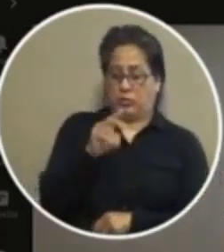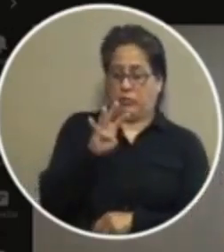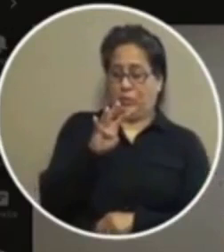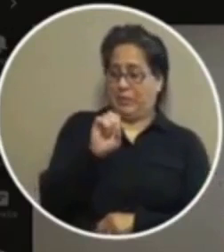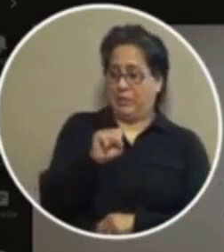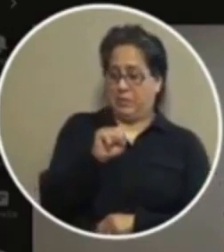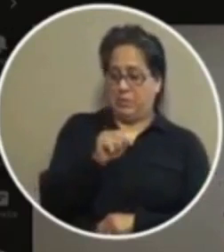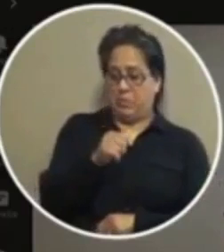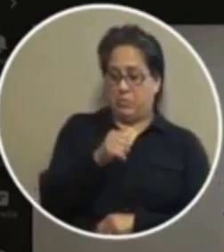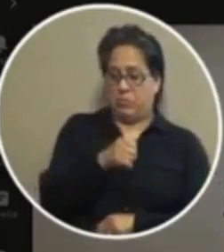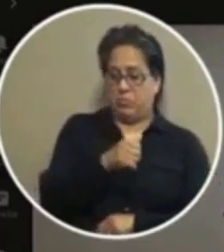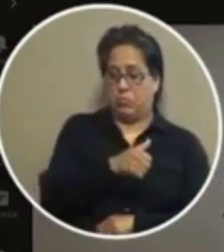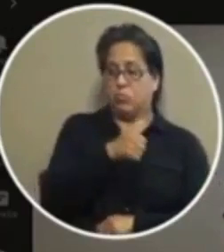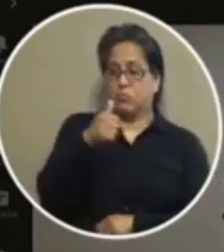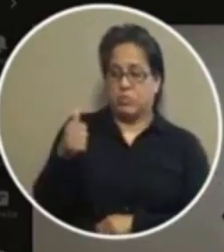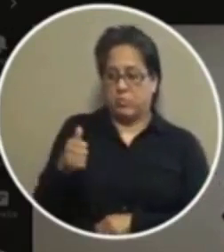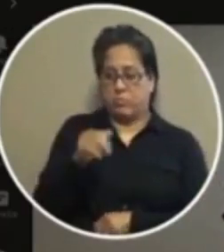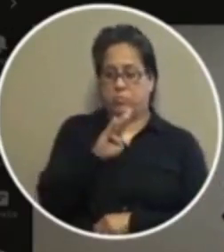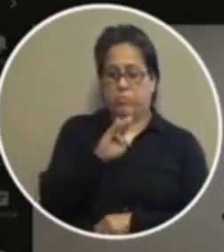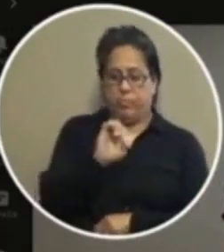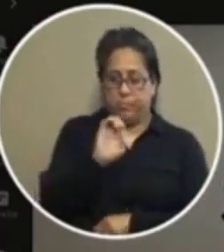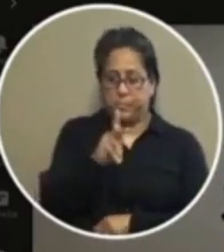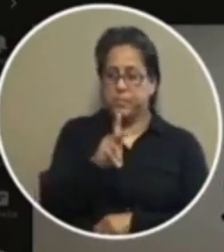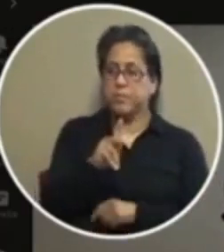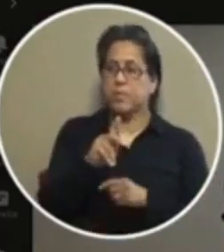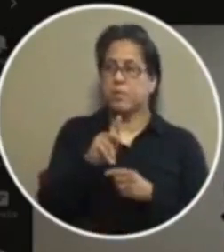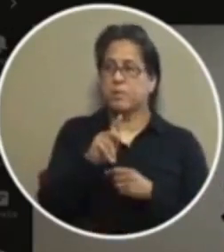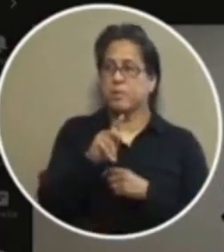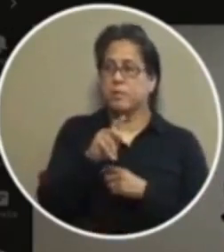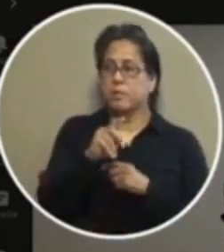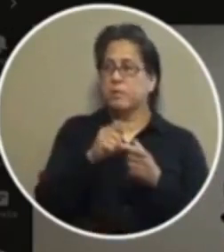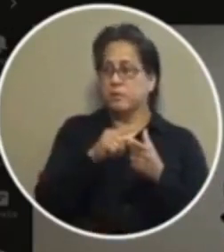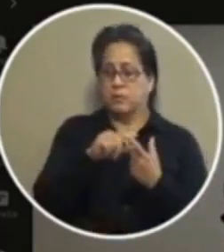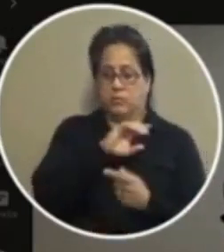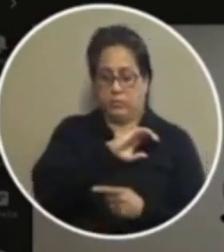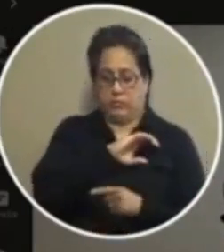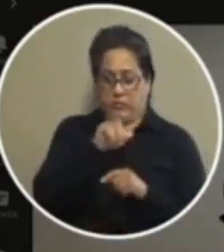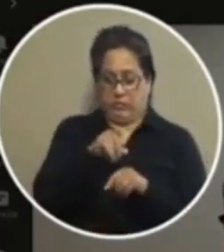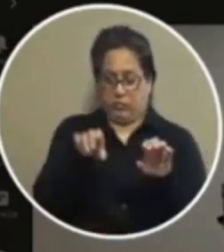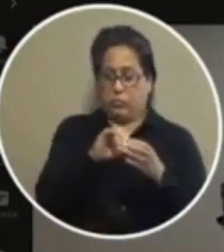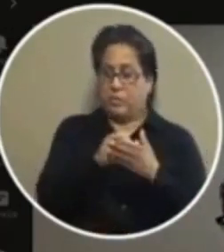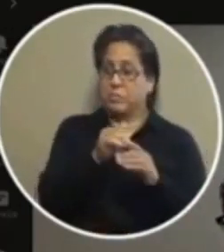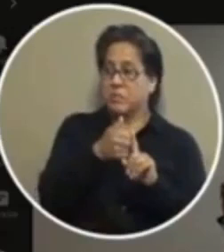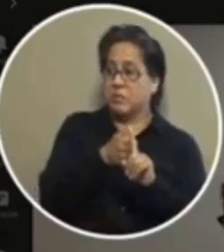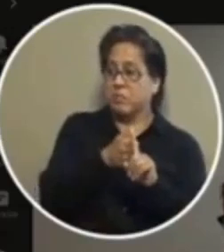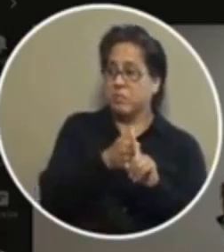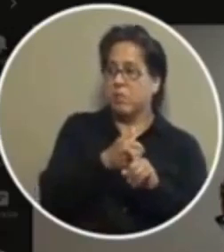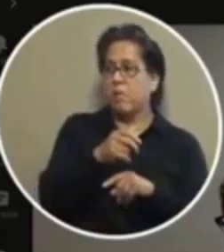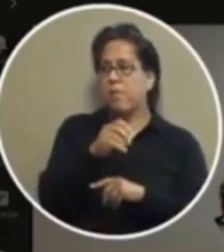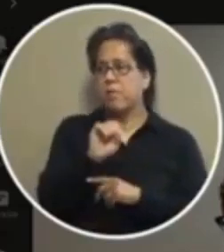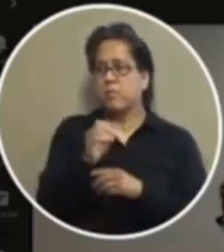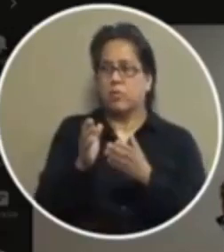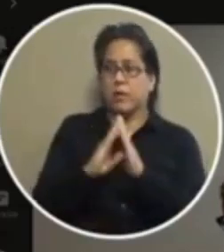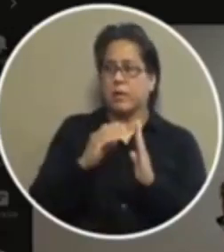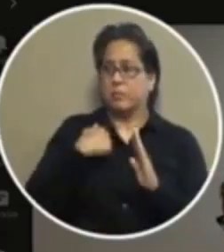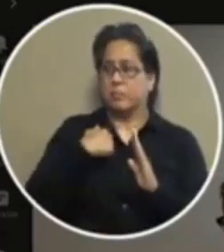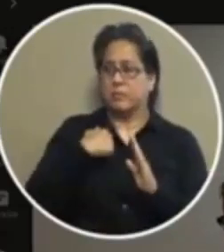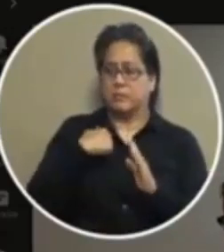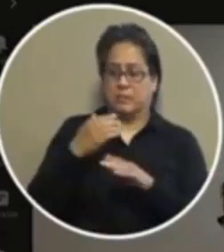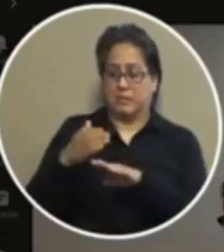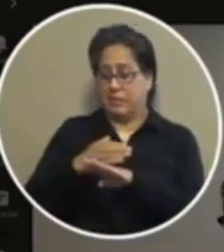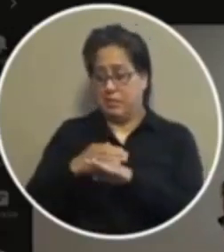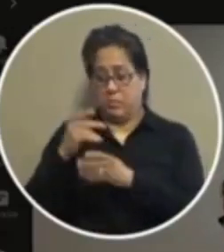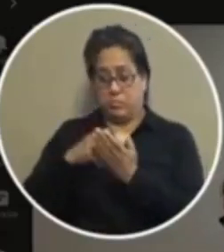transport security doing the booking the officer's going to have to do that himself that's why i suggested earlier that we enhance the